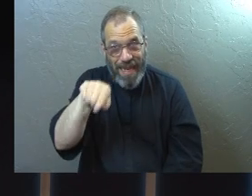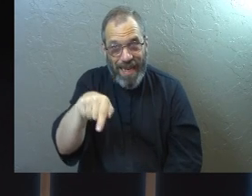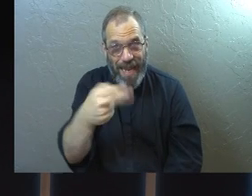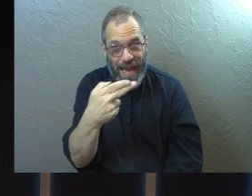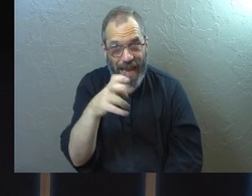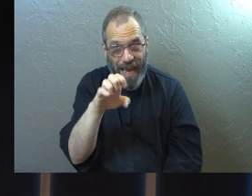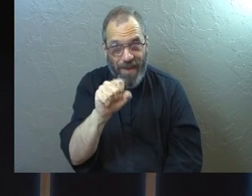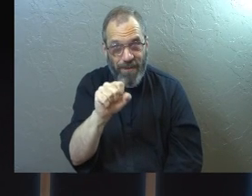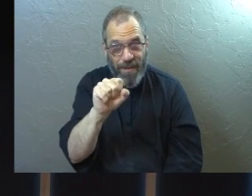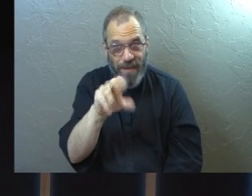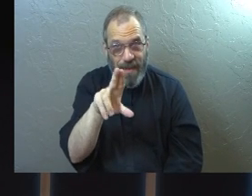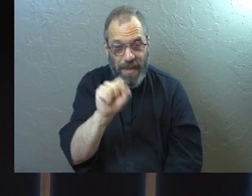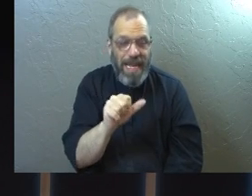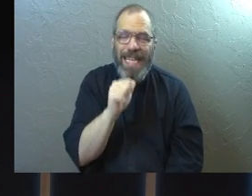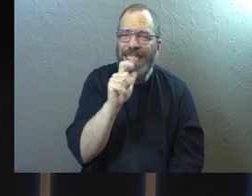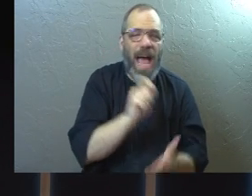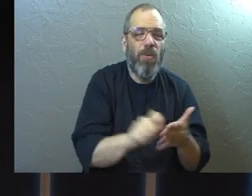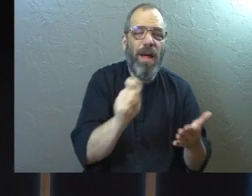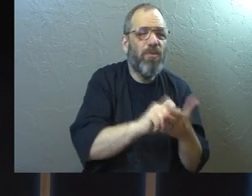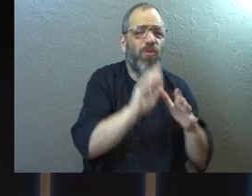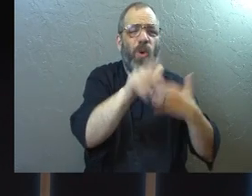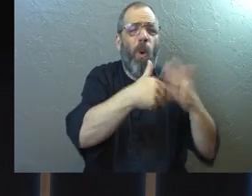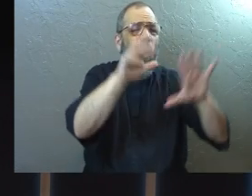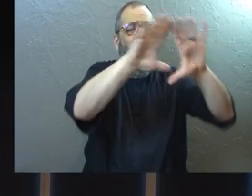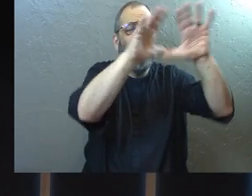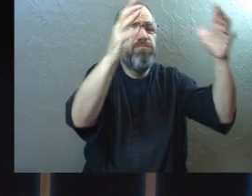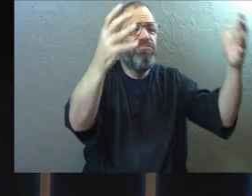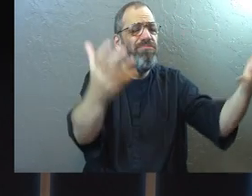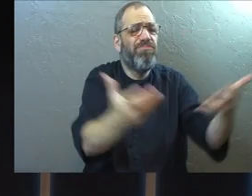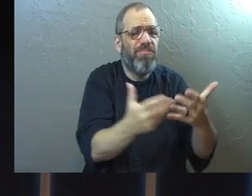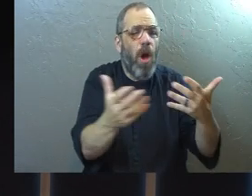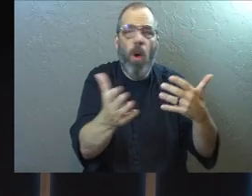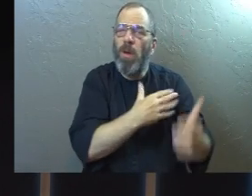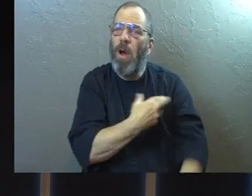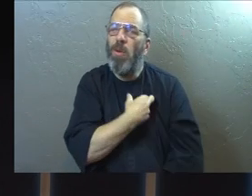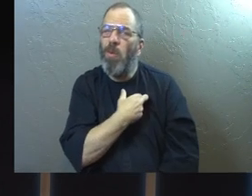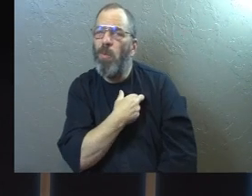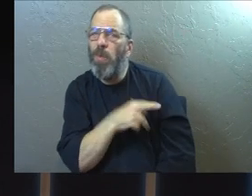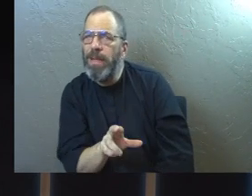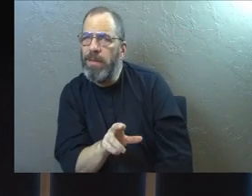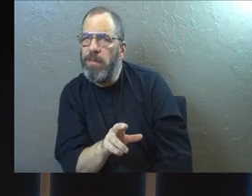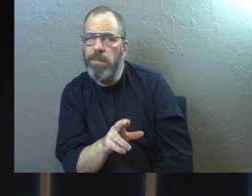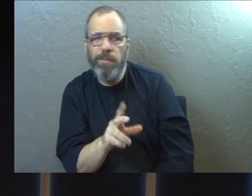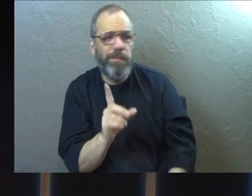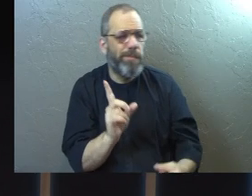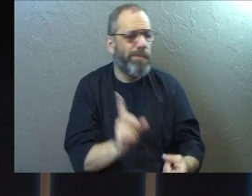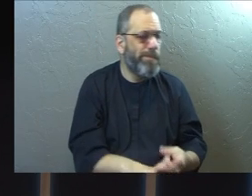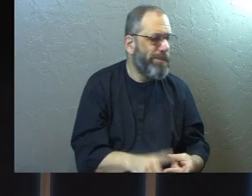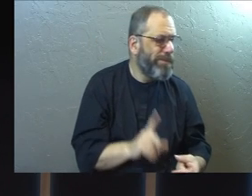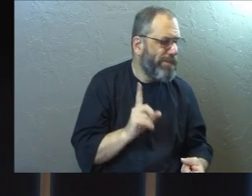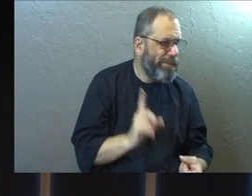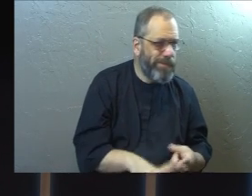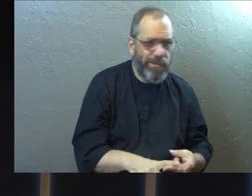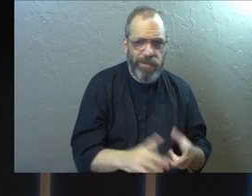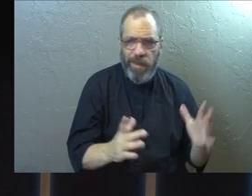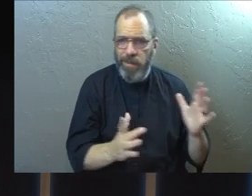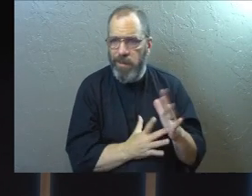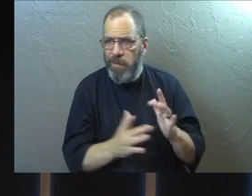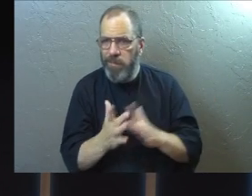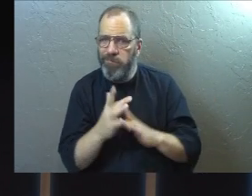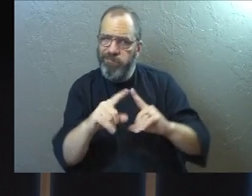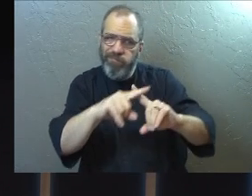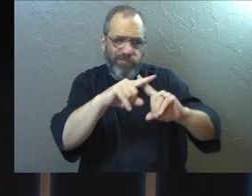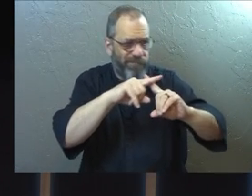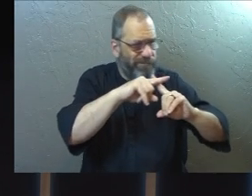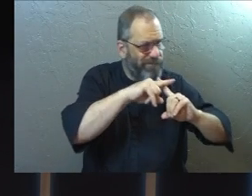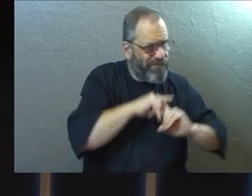He is not penning a letter to the whole world, regardless of their religious affiliation, regardless of whether or not Jesus Christ